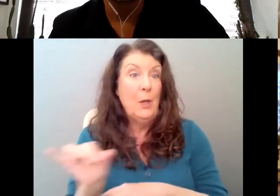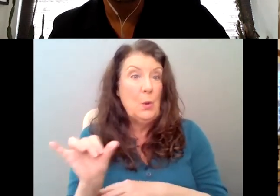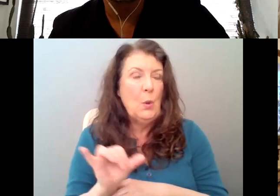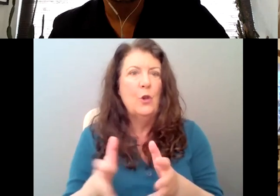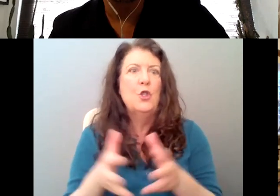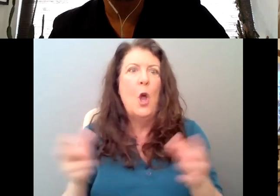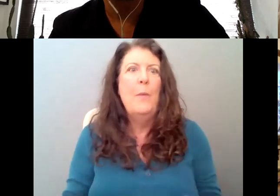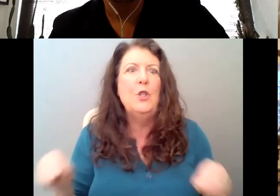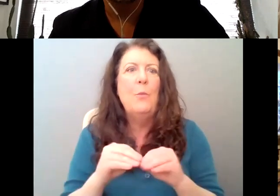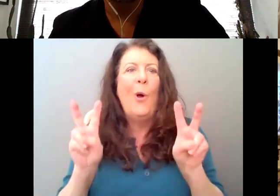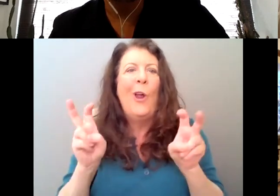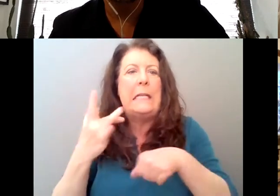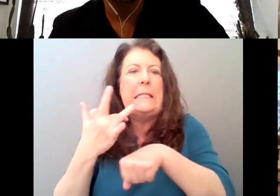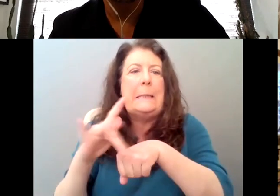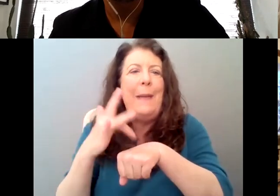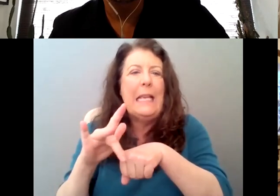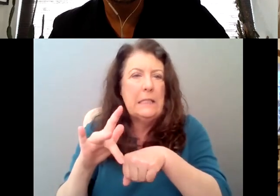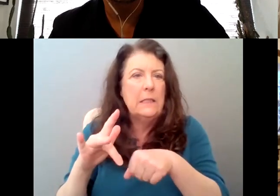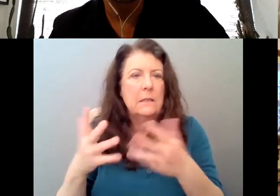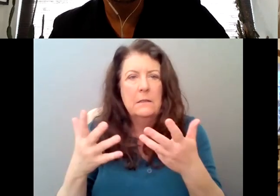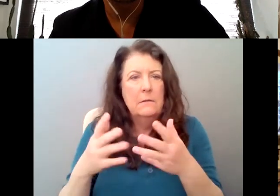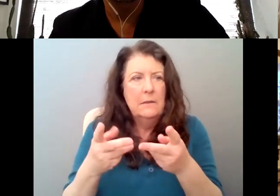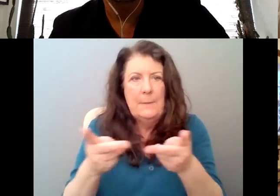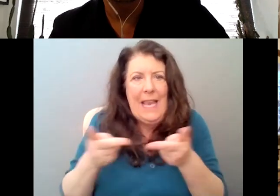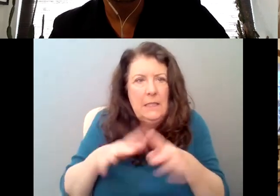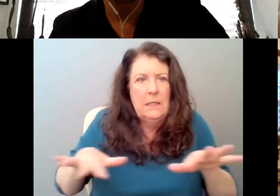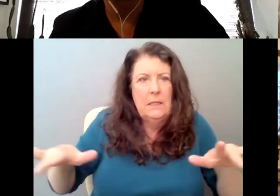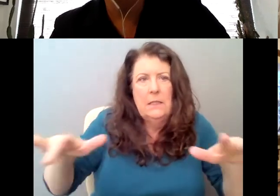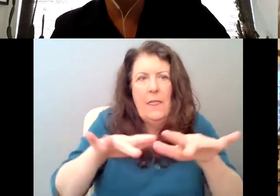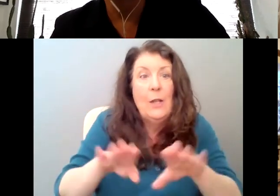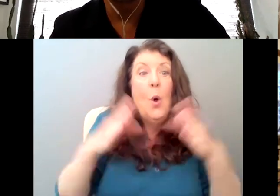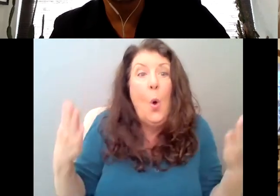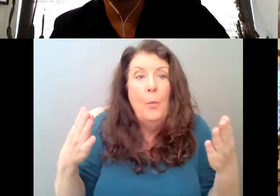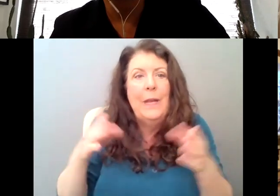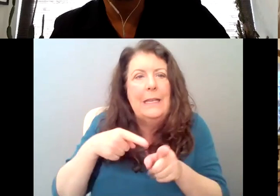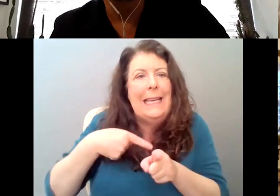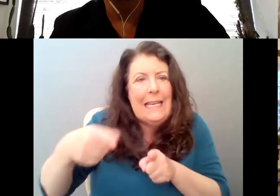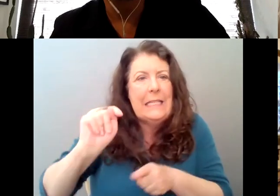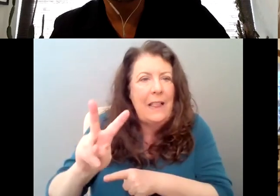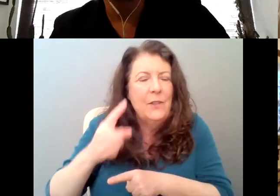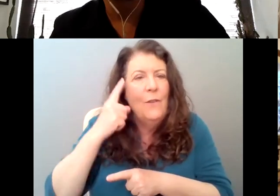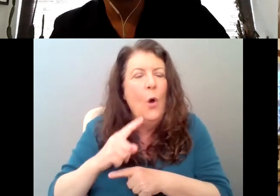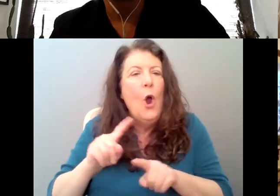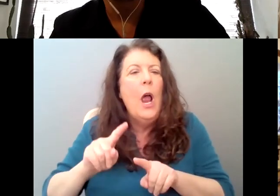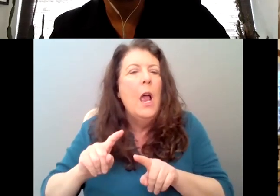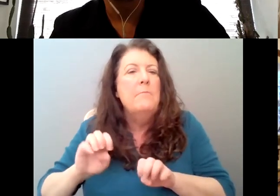more space that's been opened up in TV for experimental, auteur-driven,